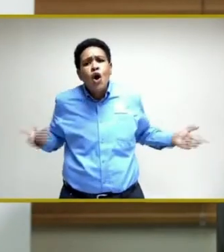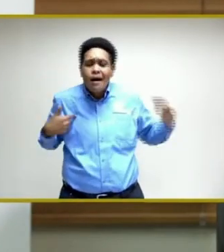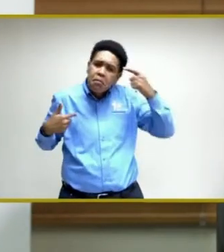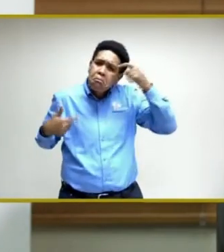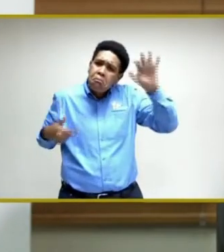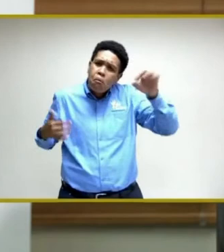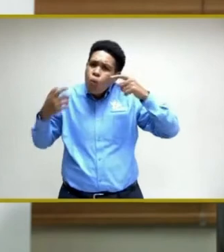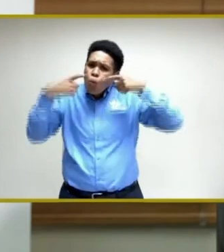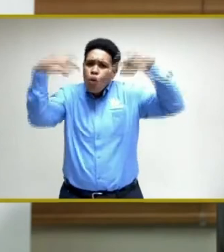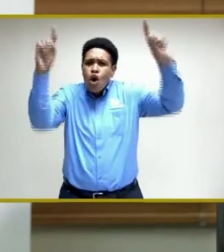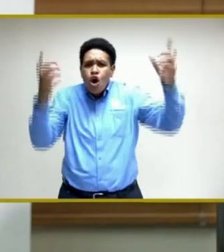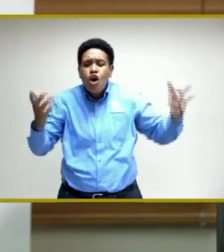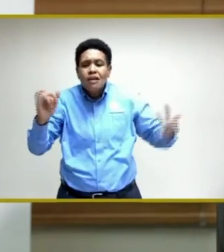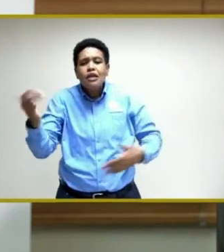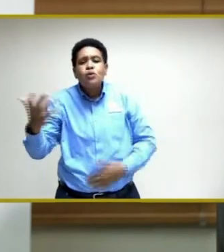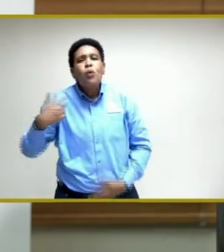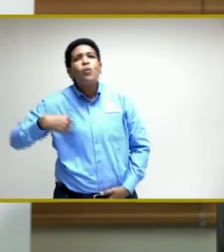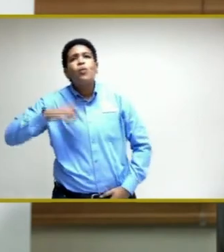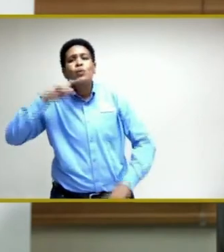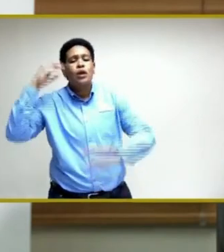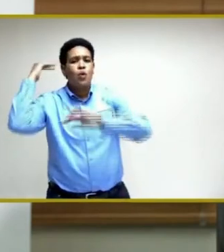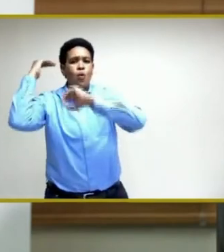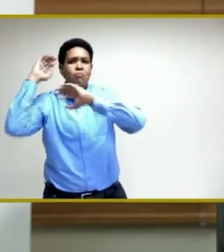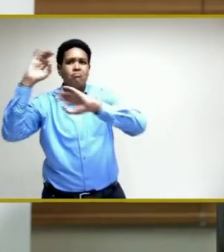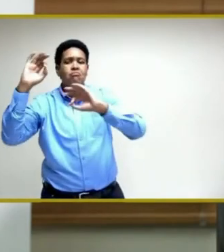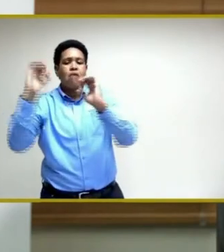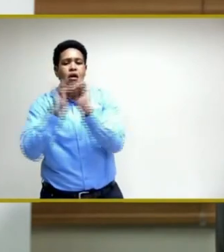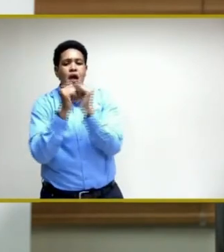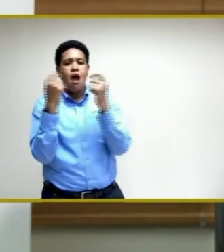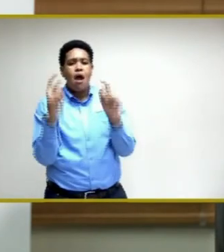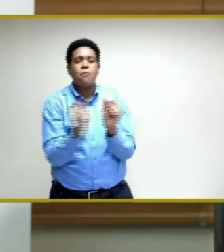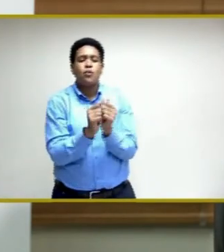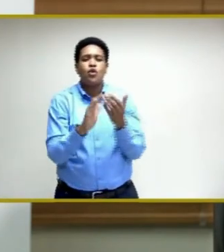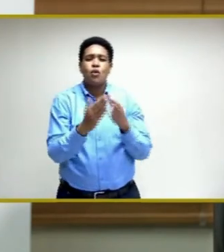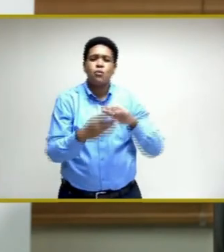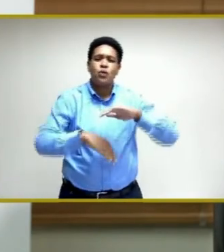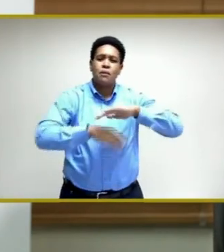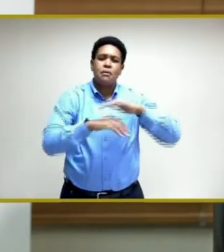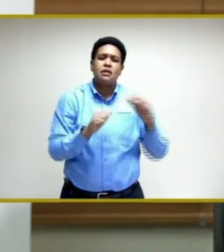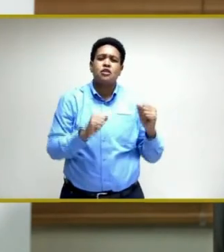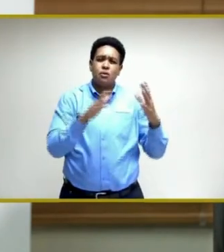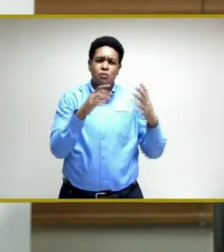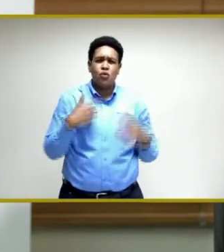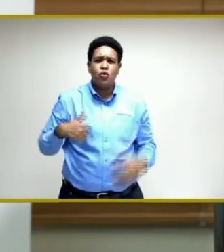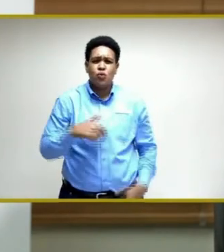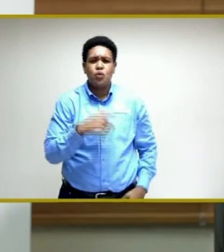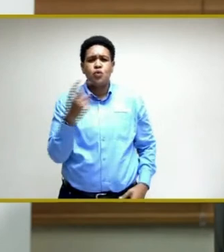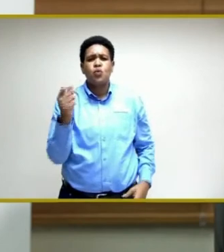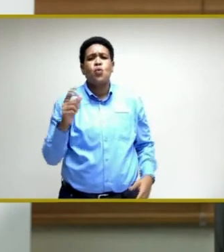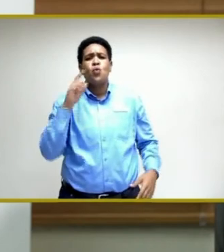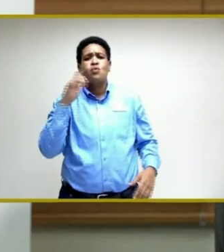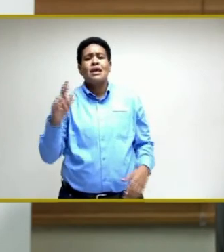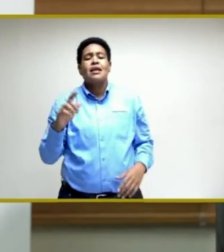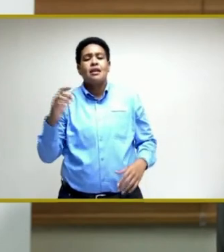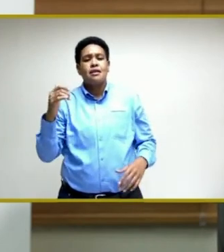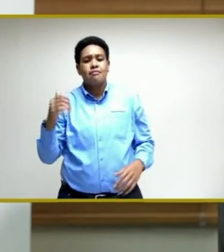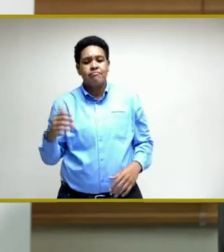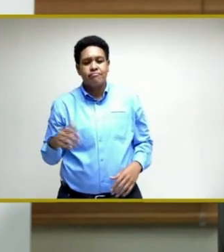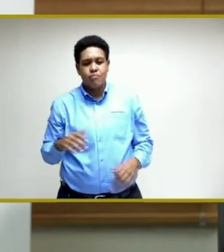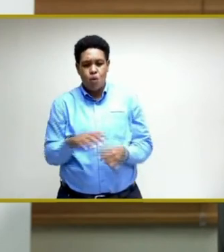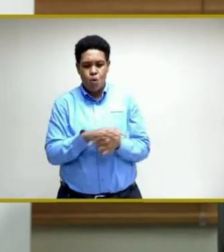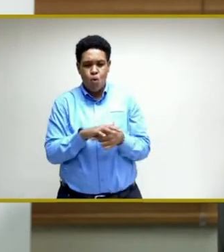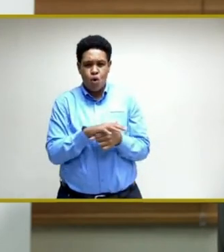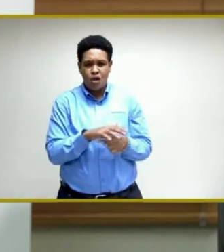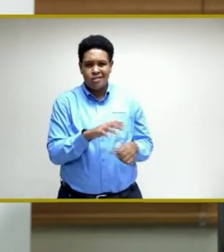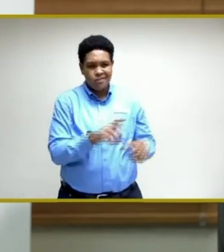worked. So that's what we are hoping to happen with the community-based approach. We also did a mobile pop-up at the Sovereign Center